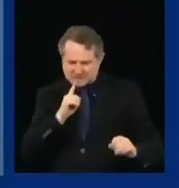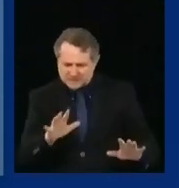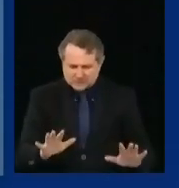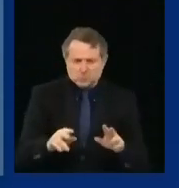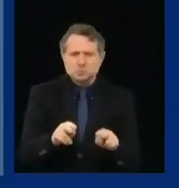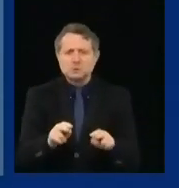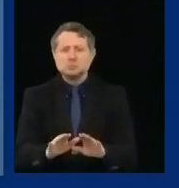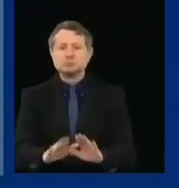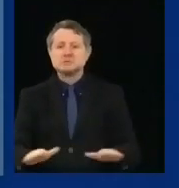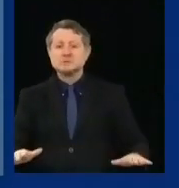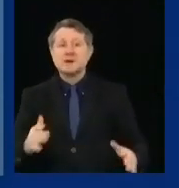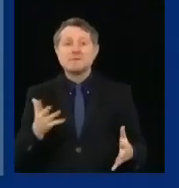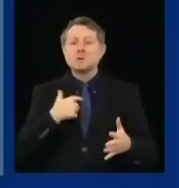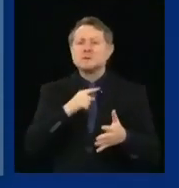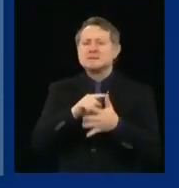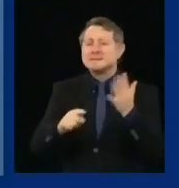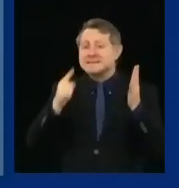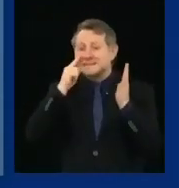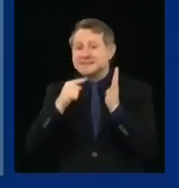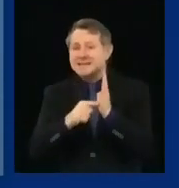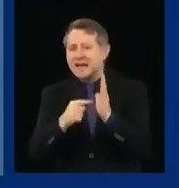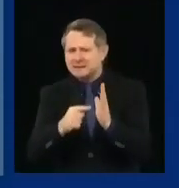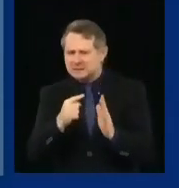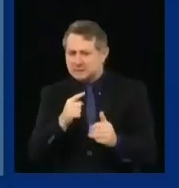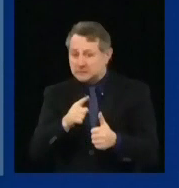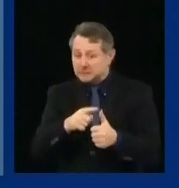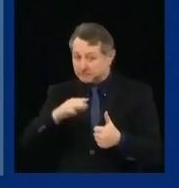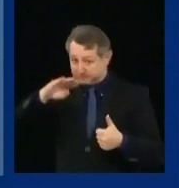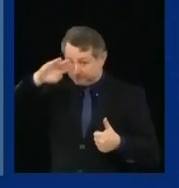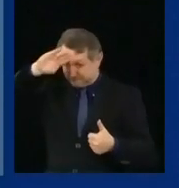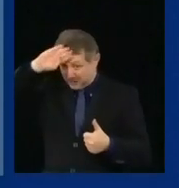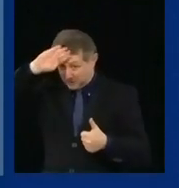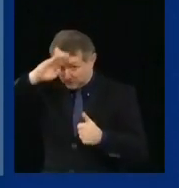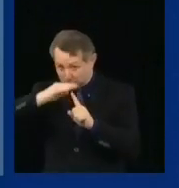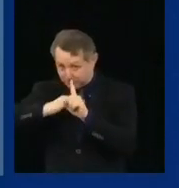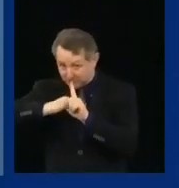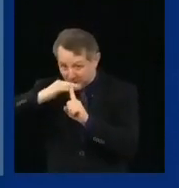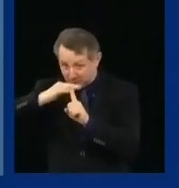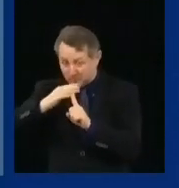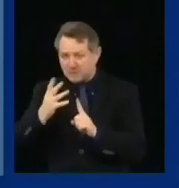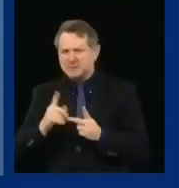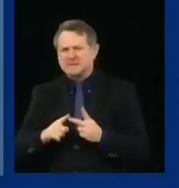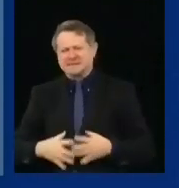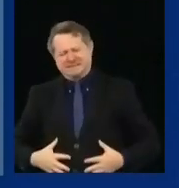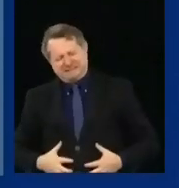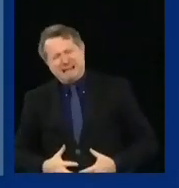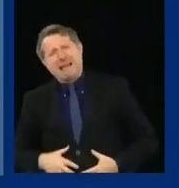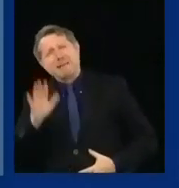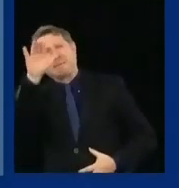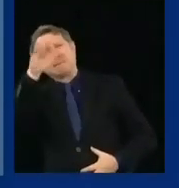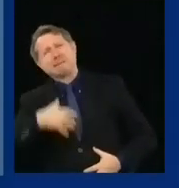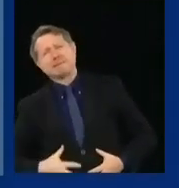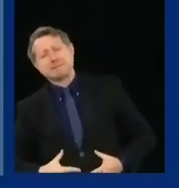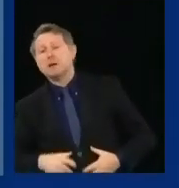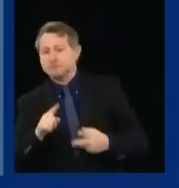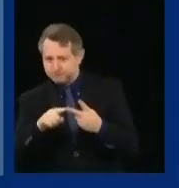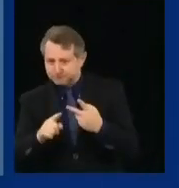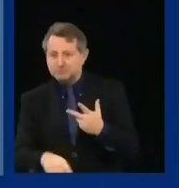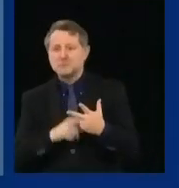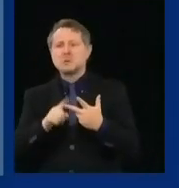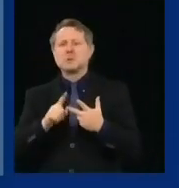fever, abdominal pain, skin rash, other symptoms,